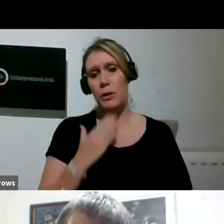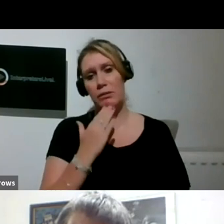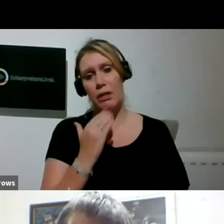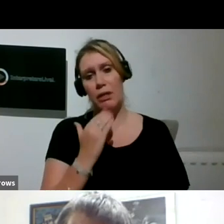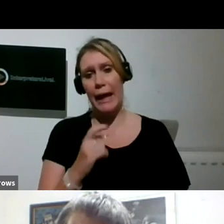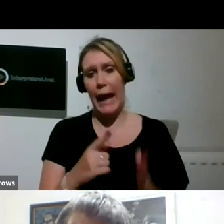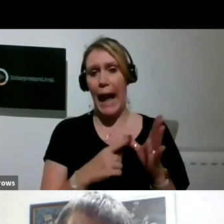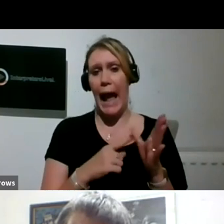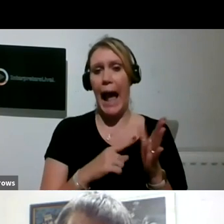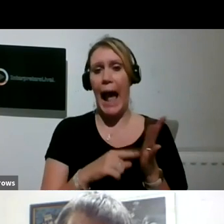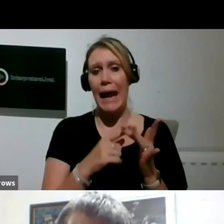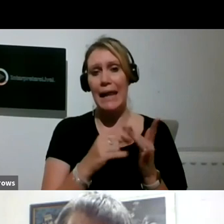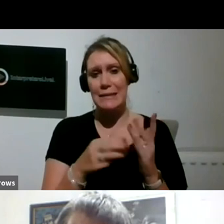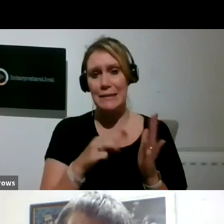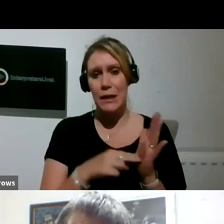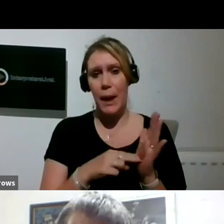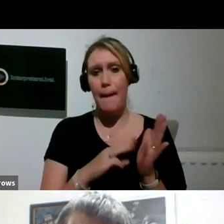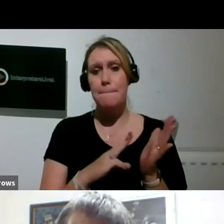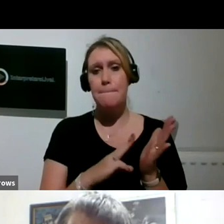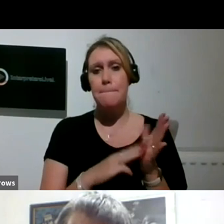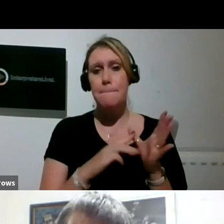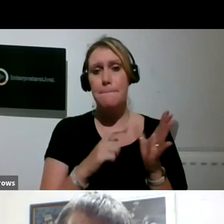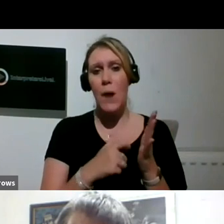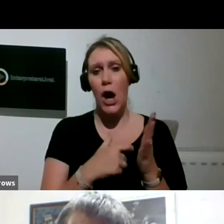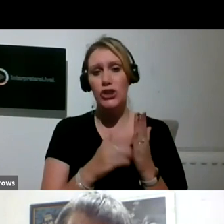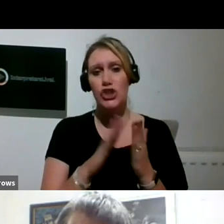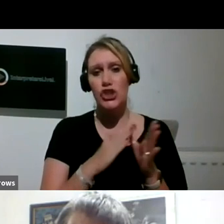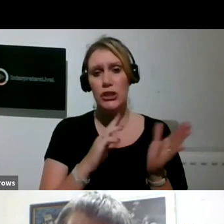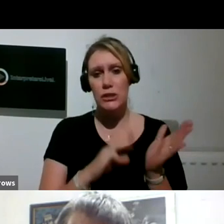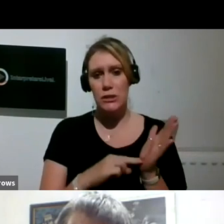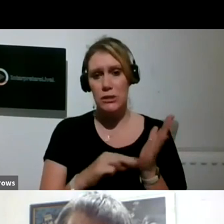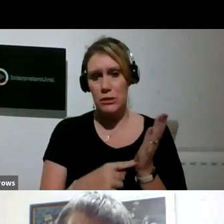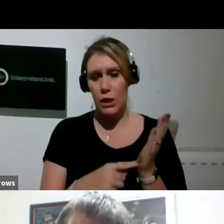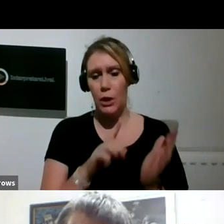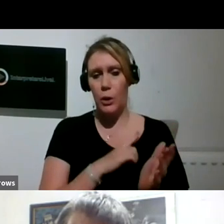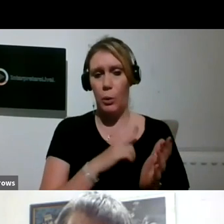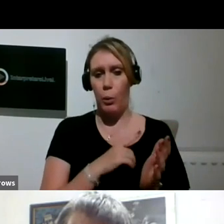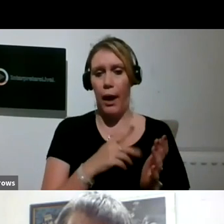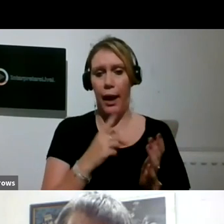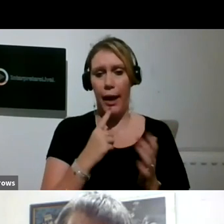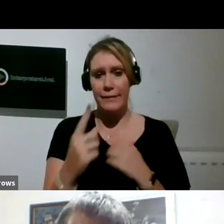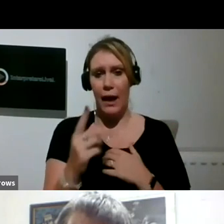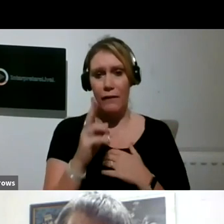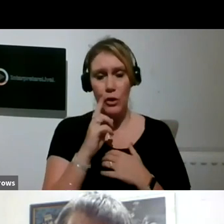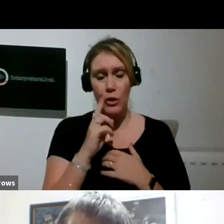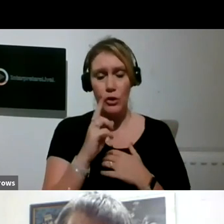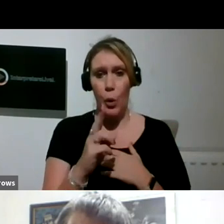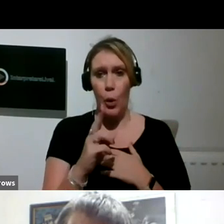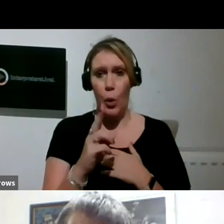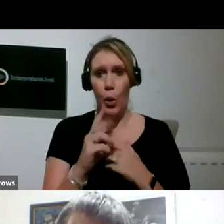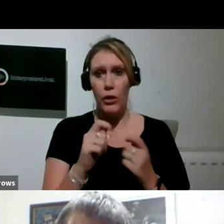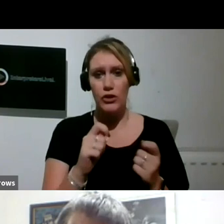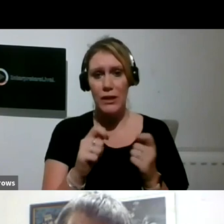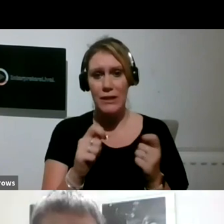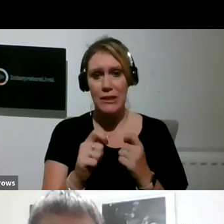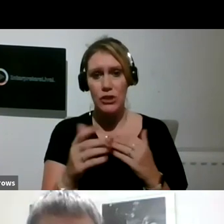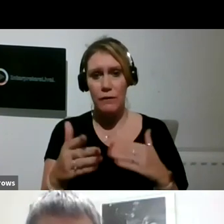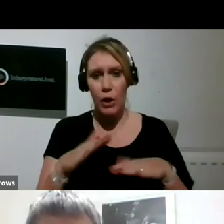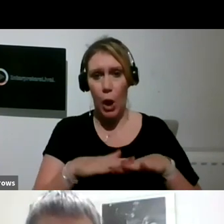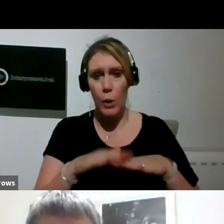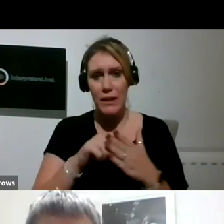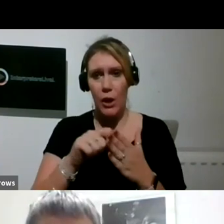Alison Marchant, who very much oversaw our transition, closing the office, initially handing out that